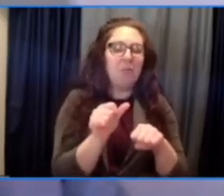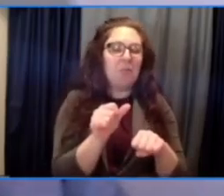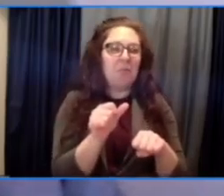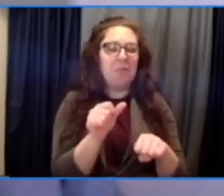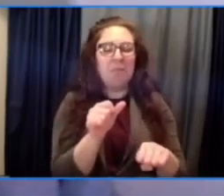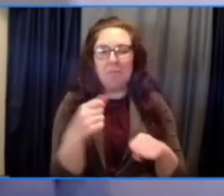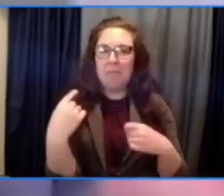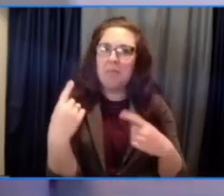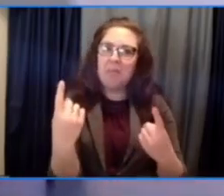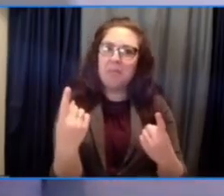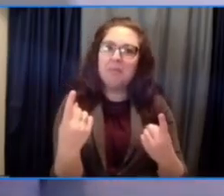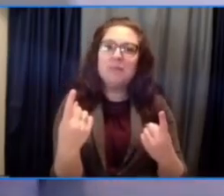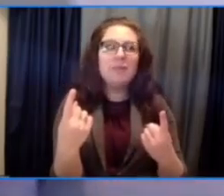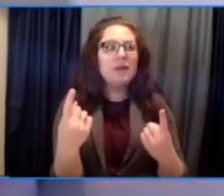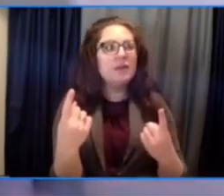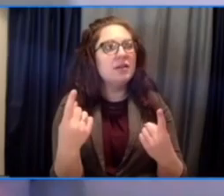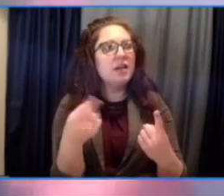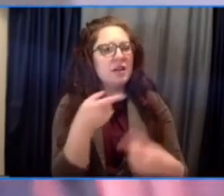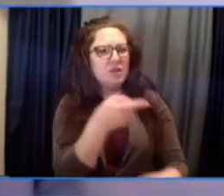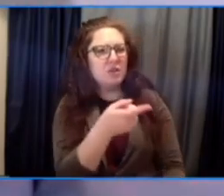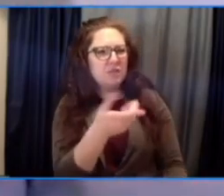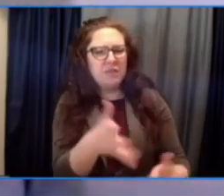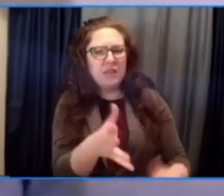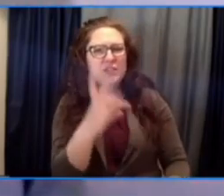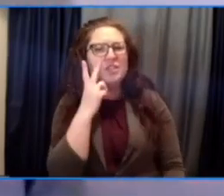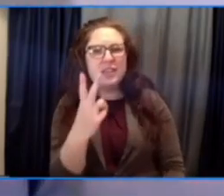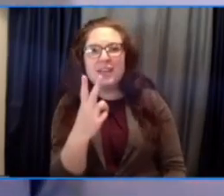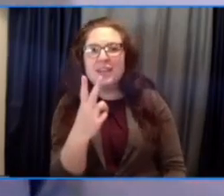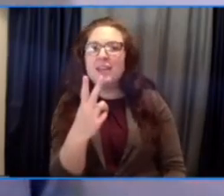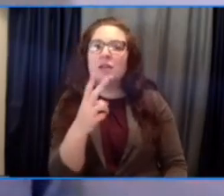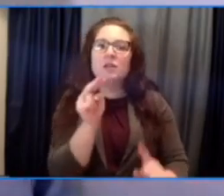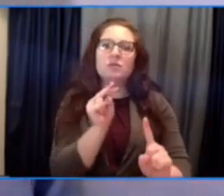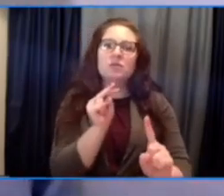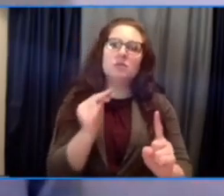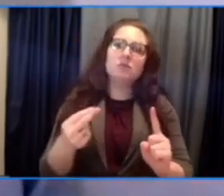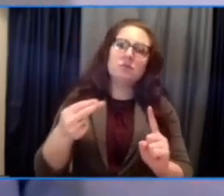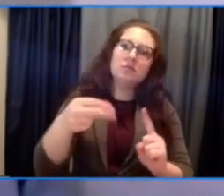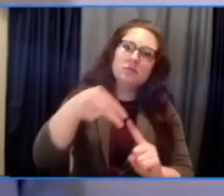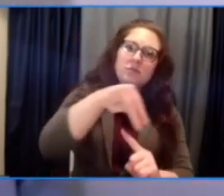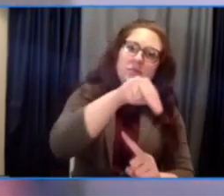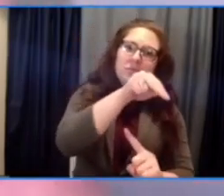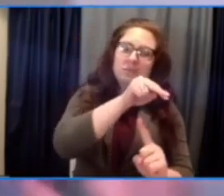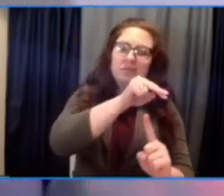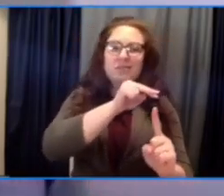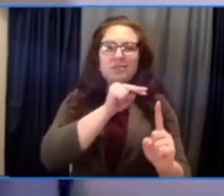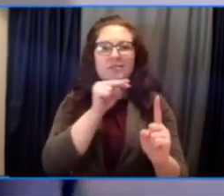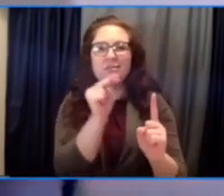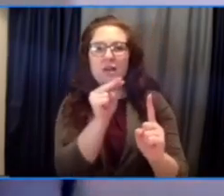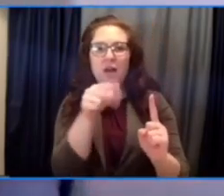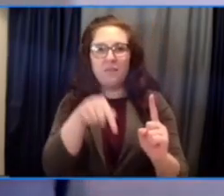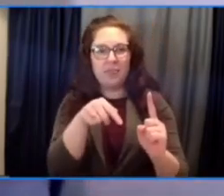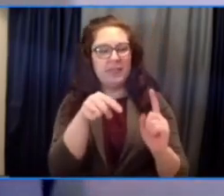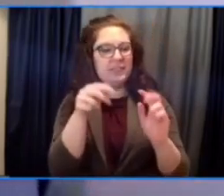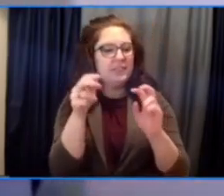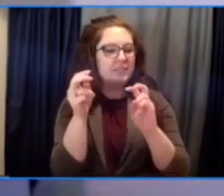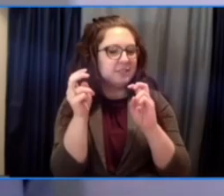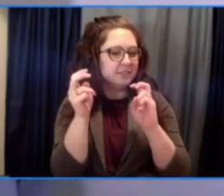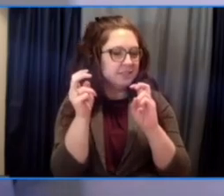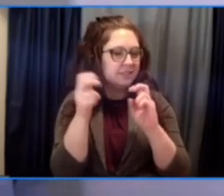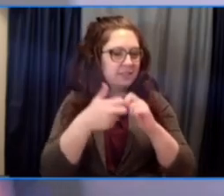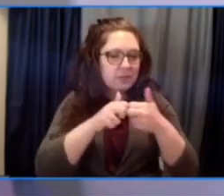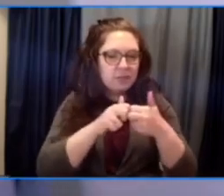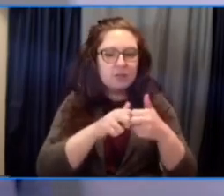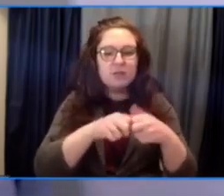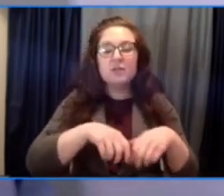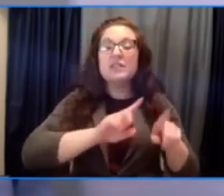you've seen pretty much every angle at this point from C3 infrastructure work to